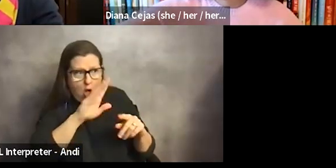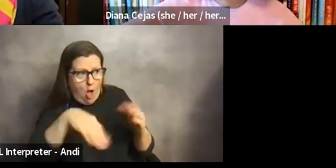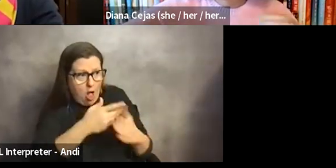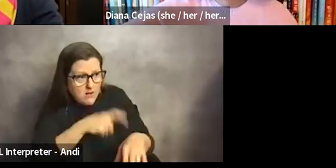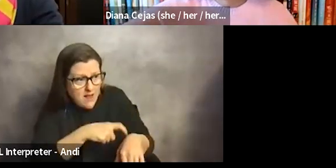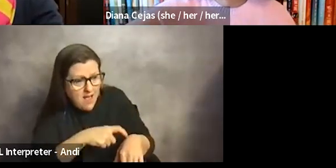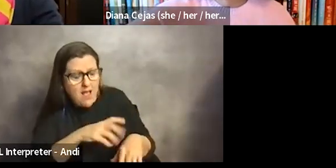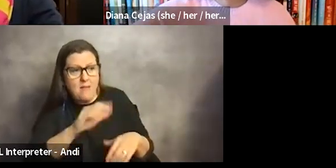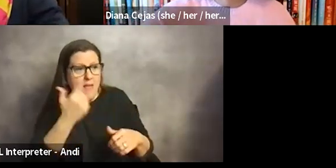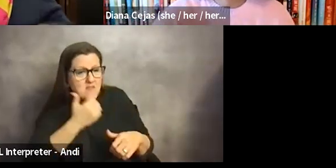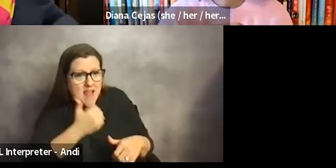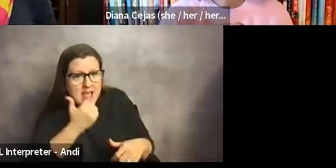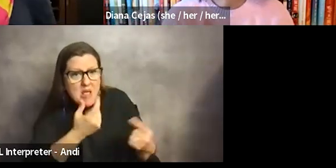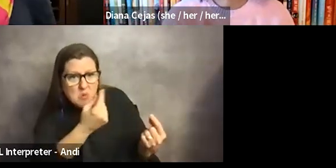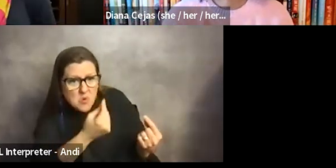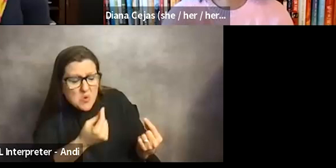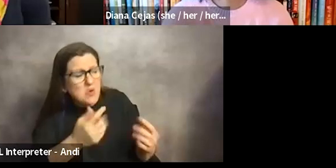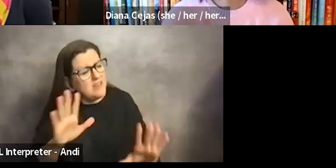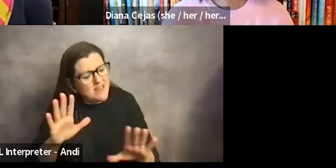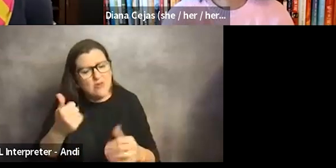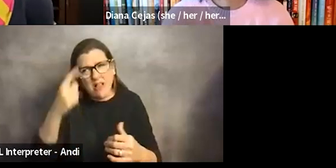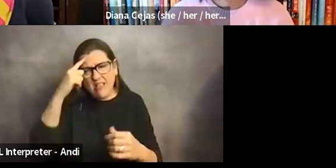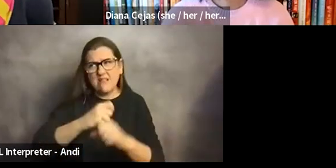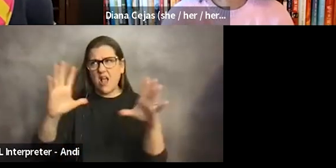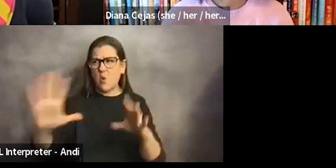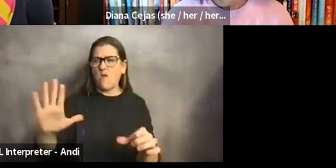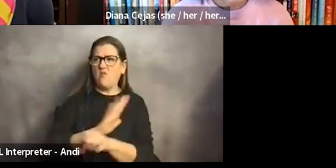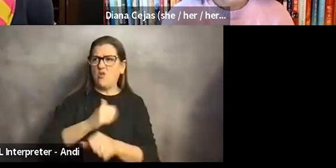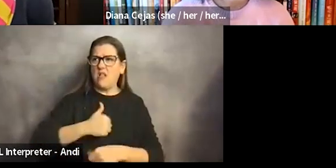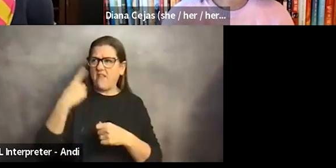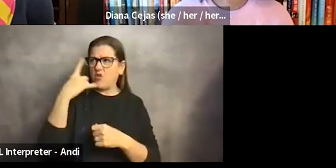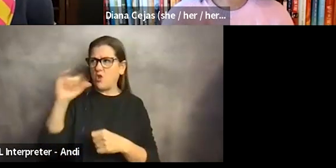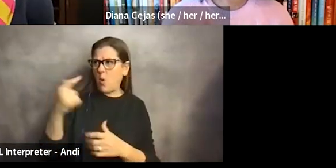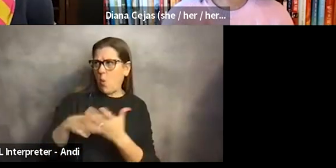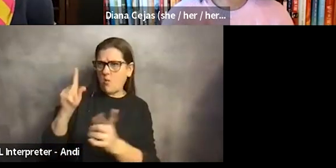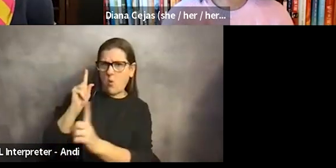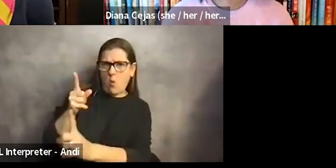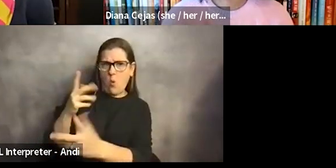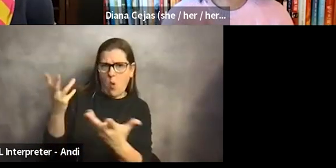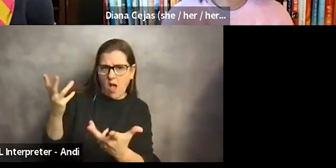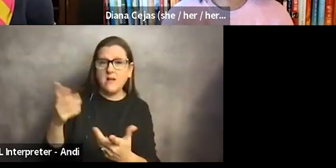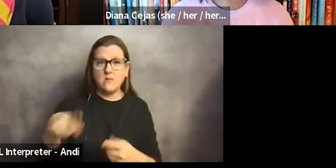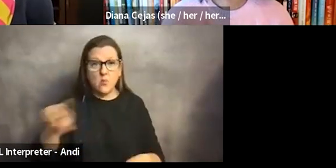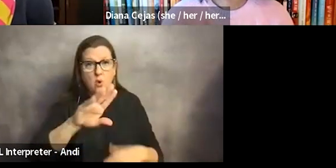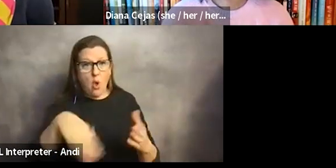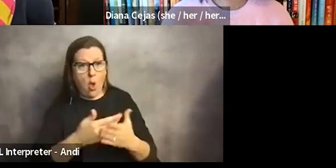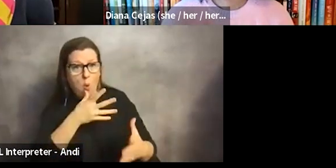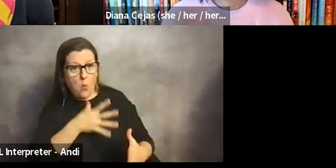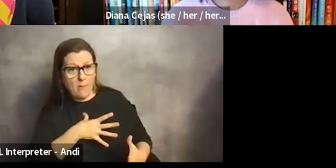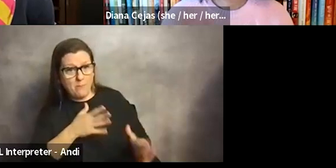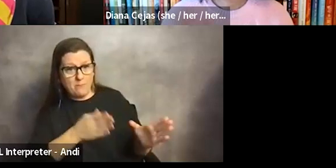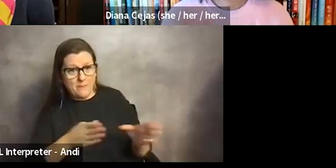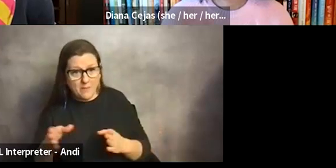ability and your function and what you want your whole life to look like. And the other thing I'd say is we're all, we're all, um, women or individuals. And so